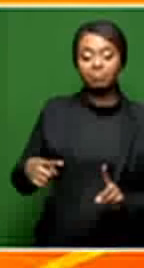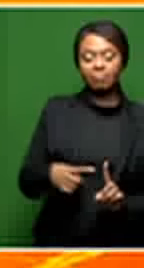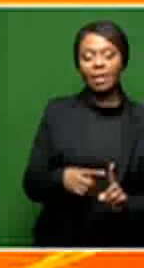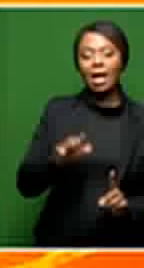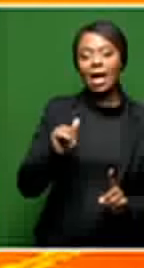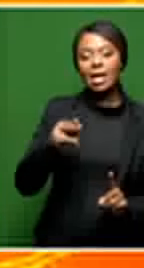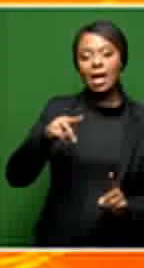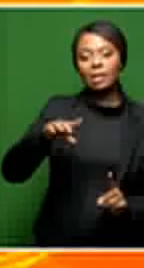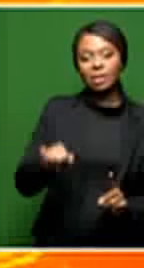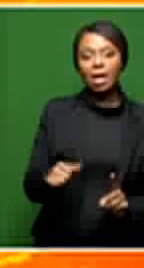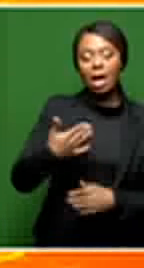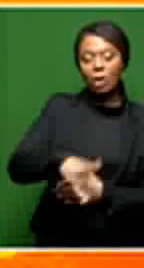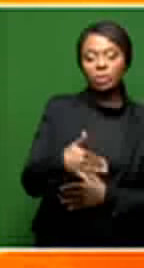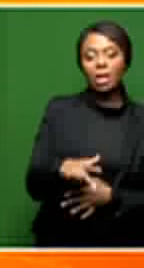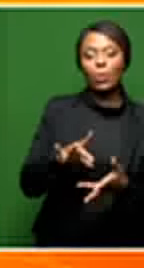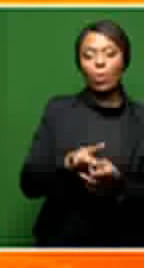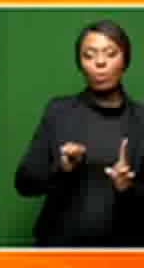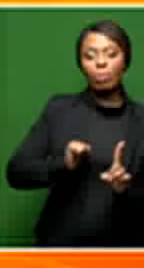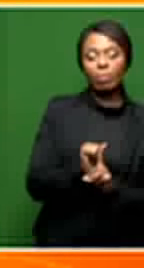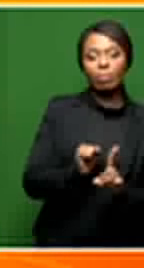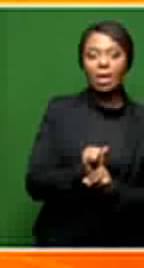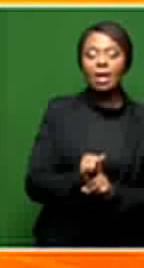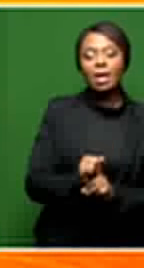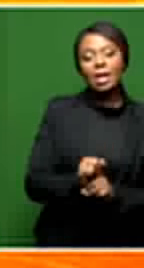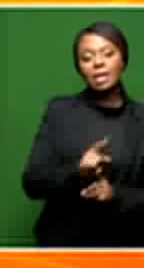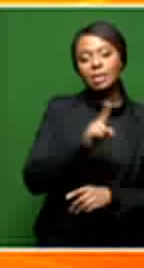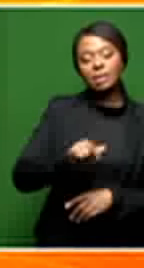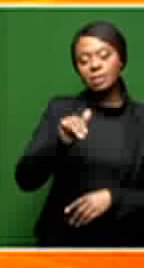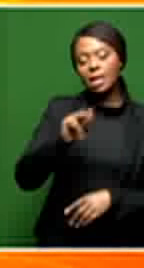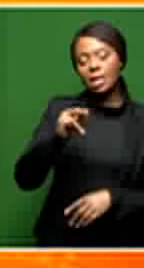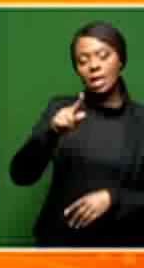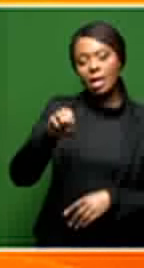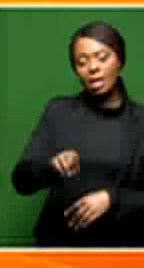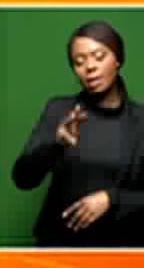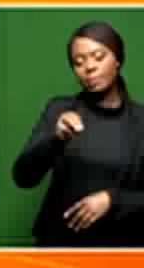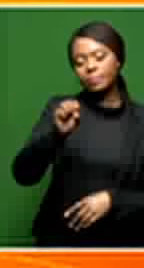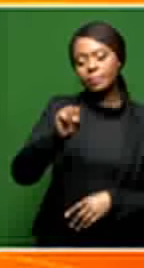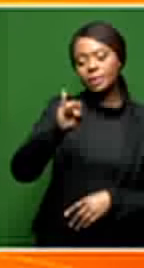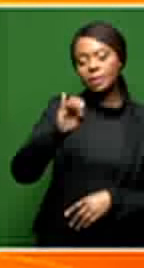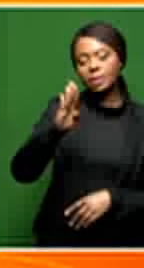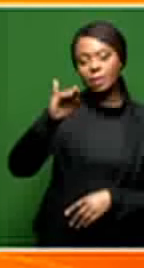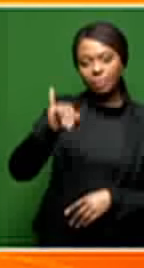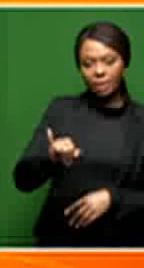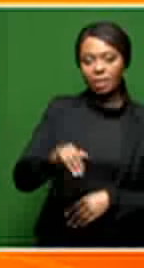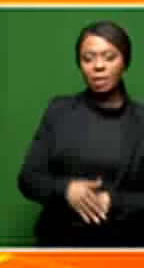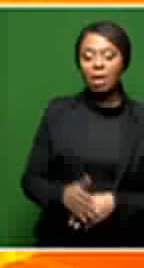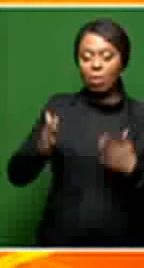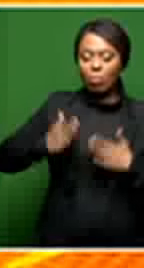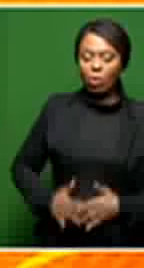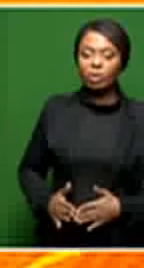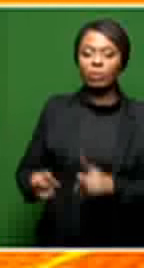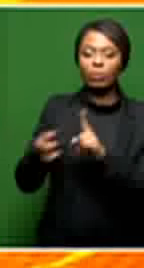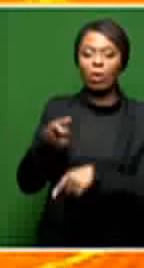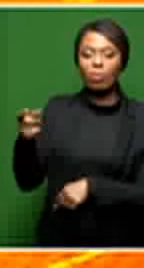the home of the late Zanila Ogamakwazam Sebi. And we do understand that her body has already left the